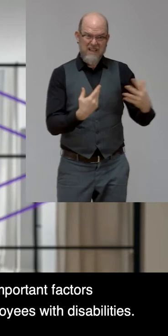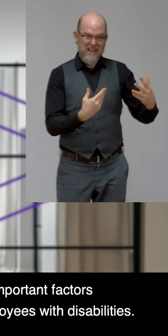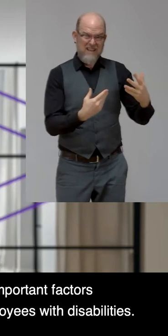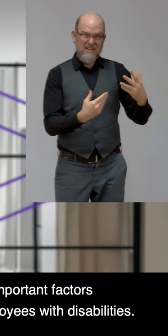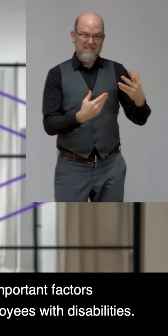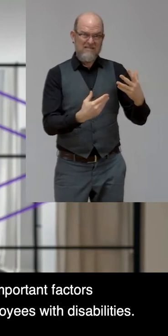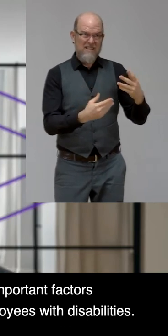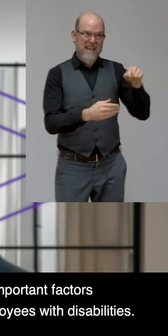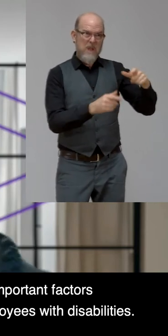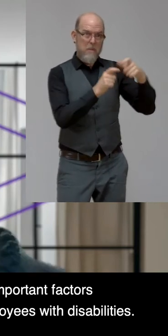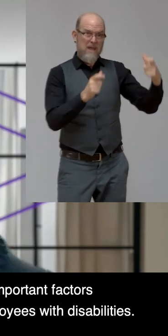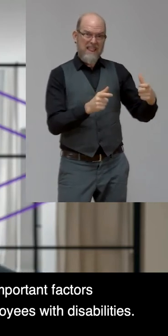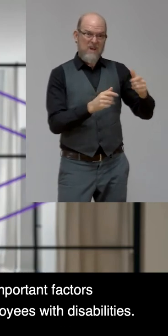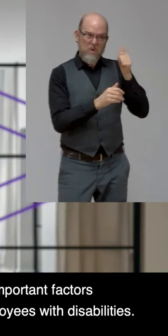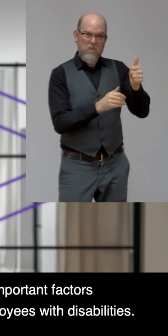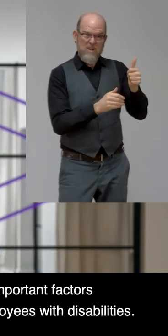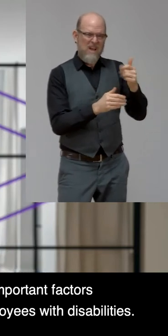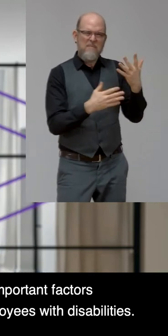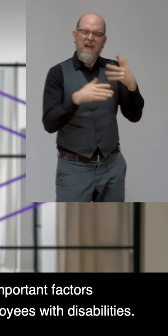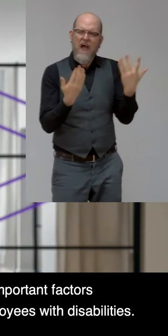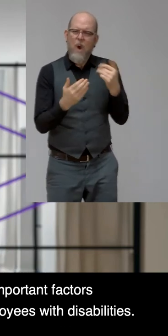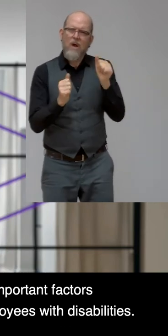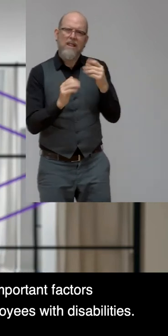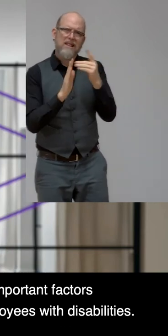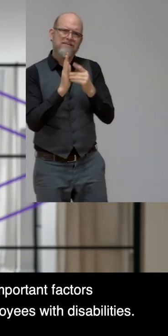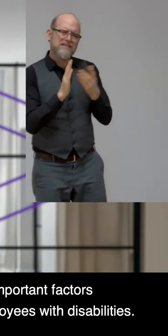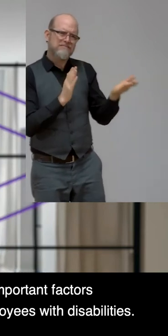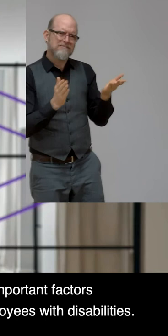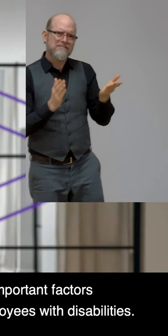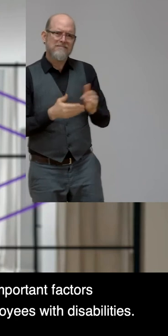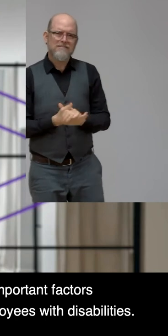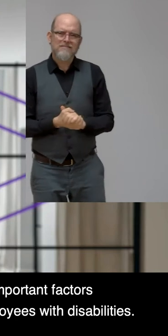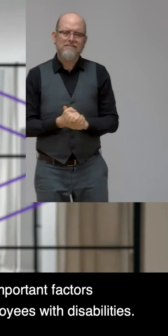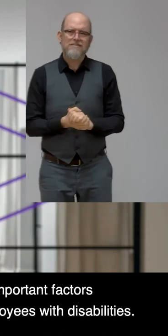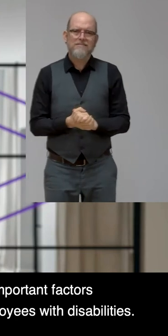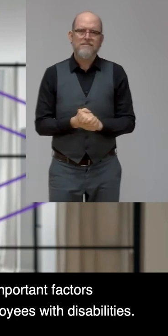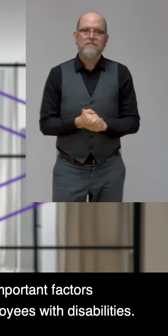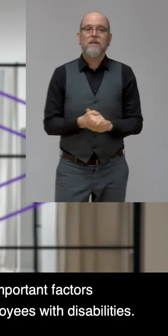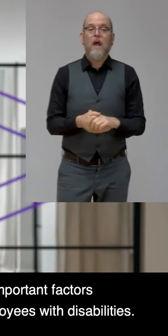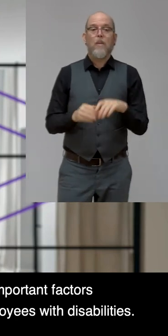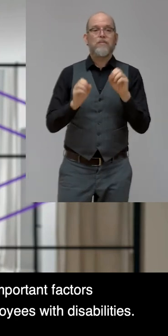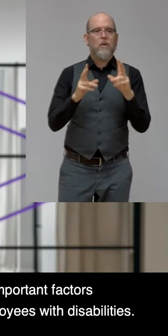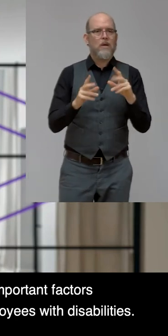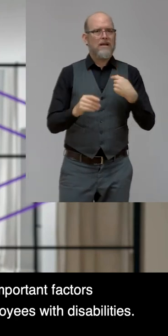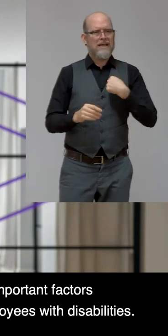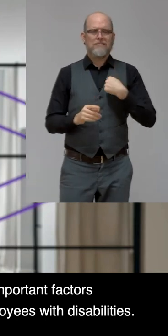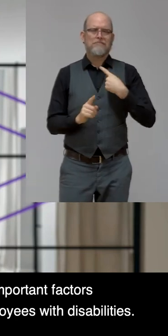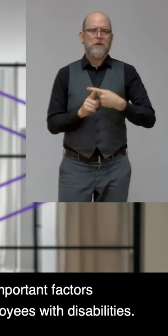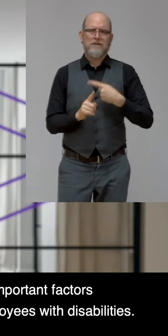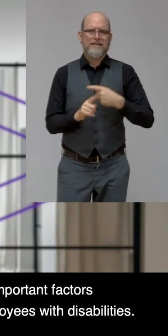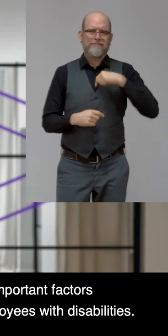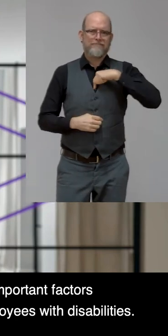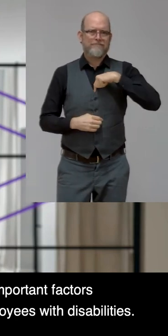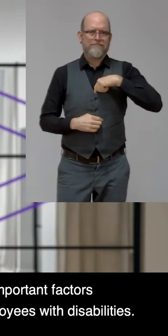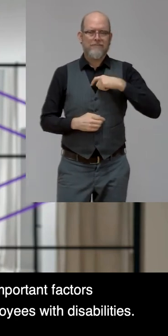You know, I think that, you know, I'm optimistic that, you know, these are